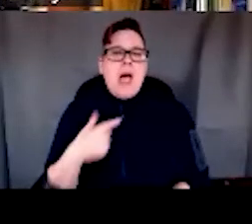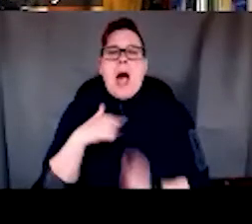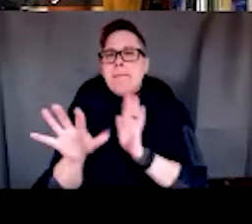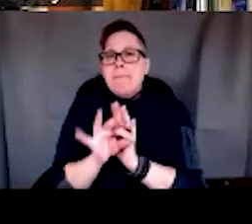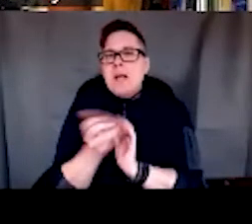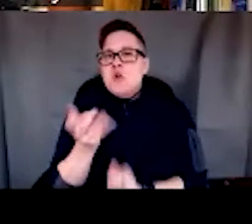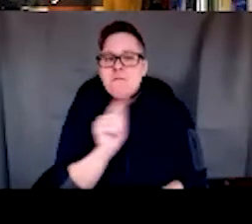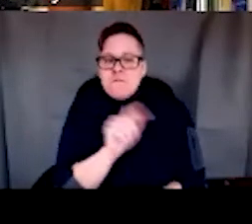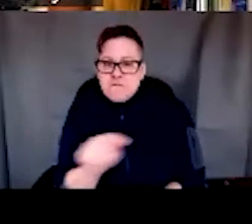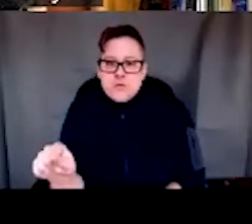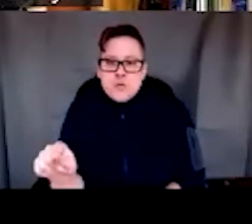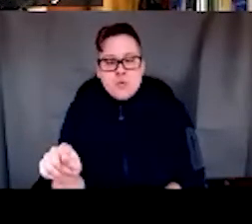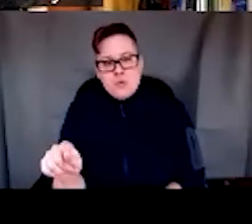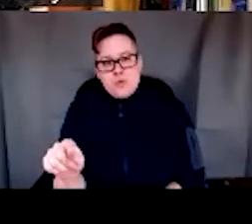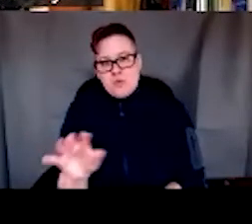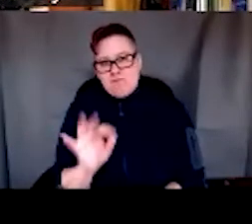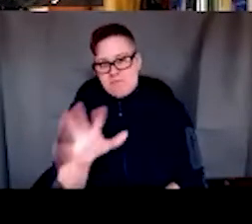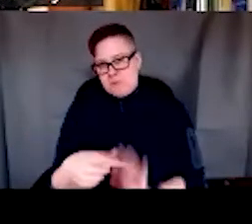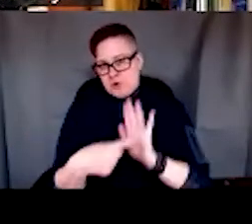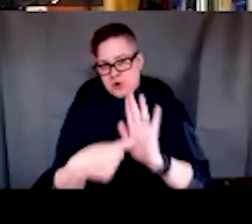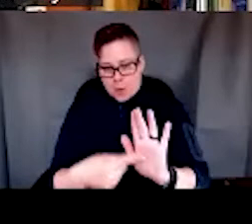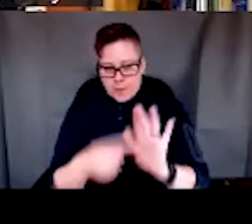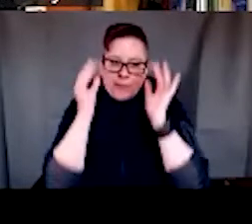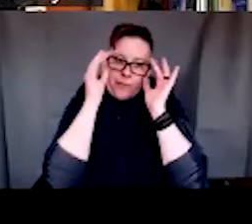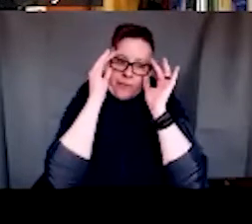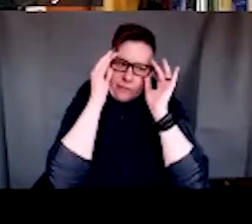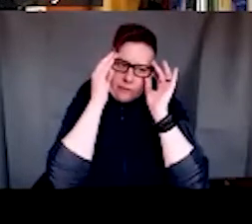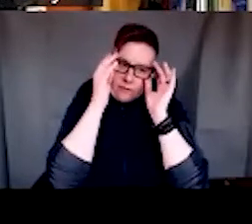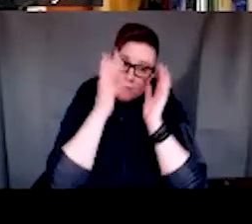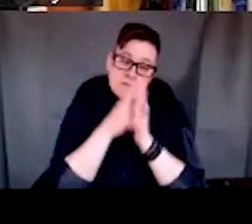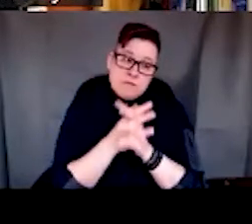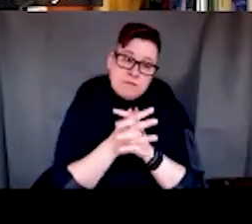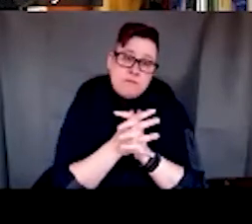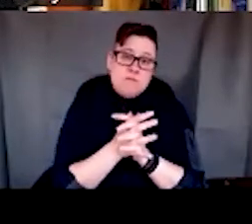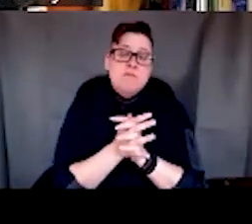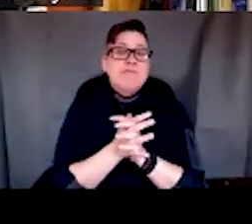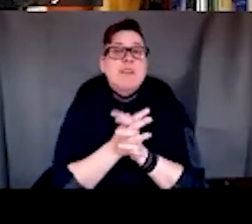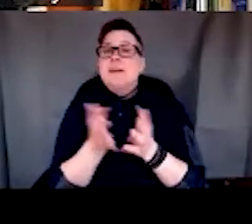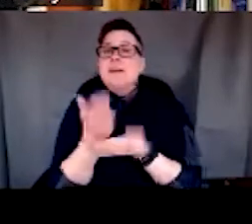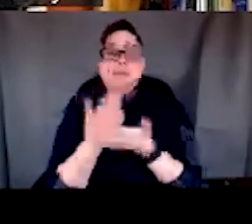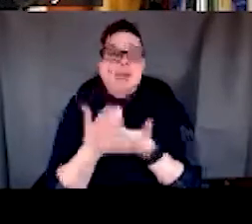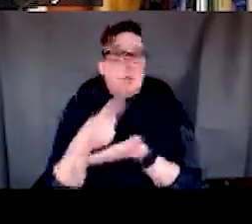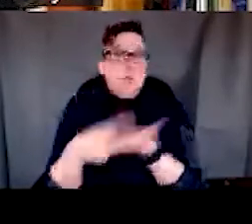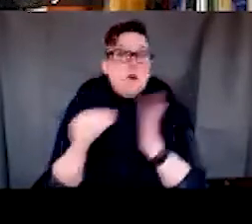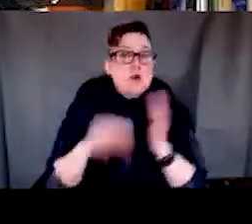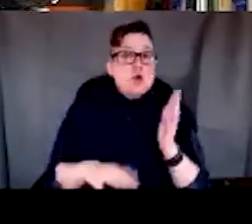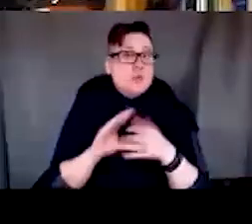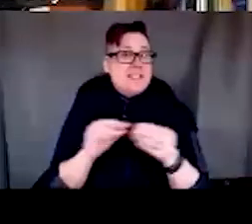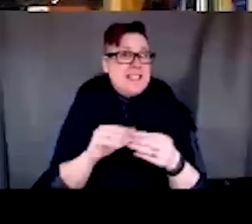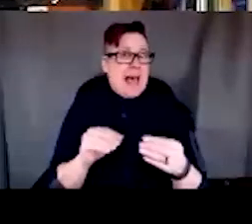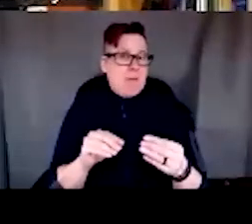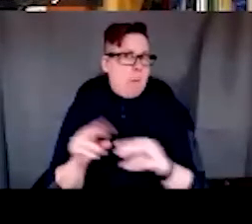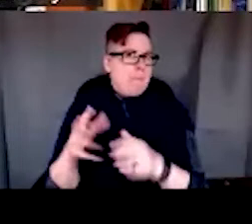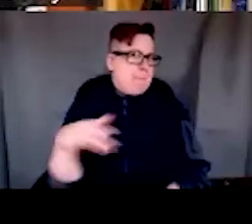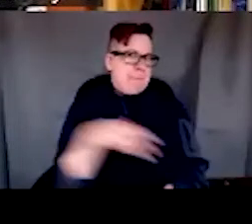a few to be able to share with, with all of you, um, you know, some of the things that students shared that were quite powerful